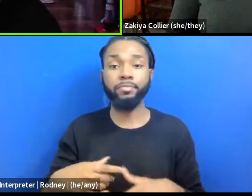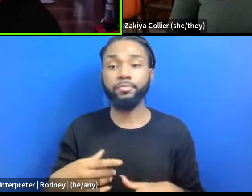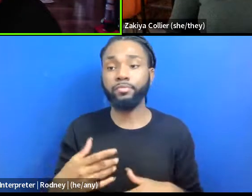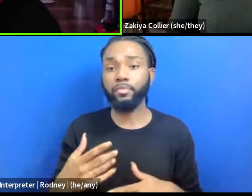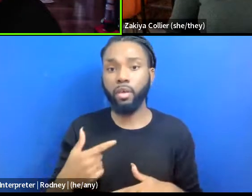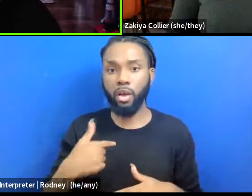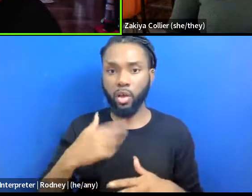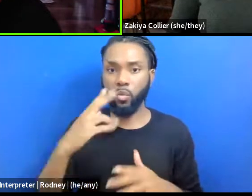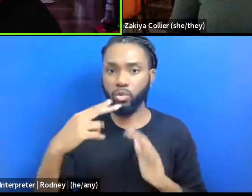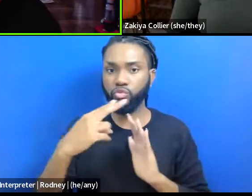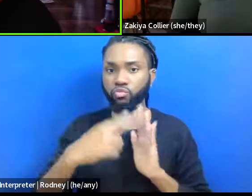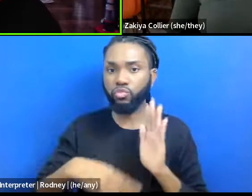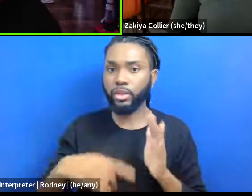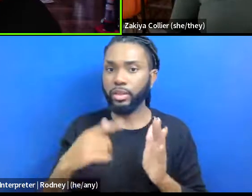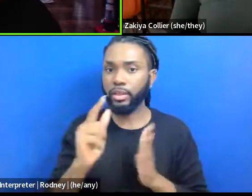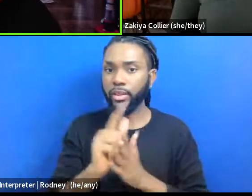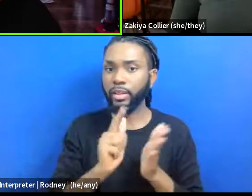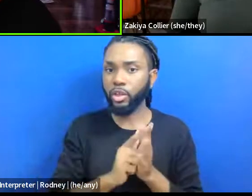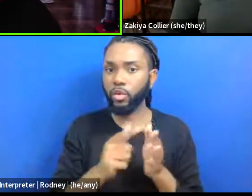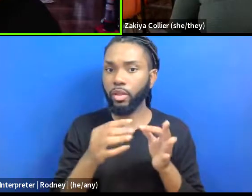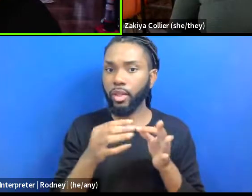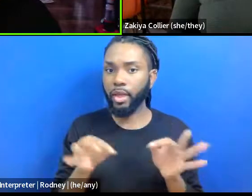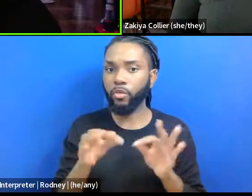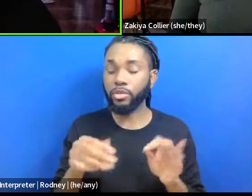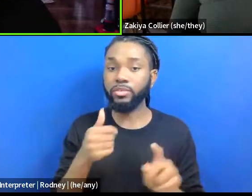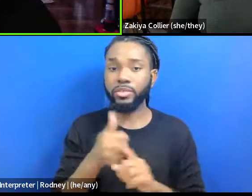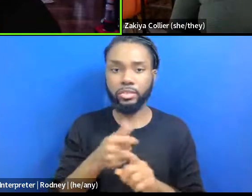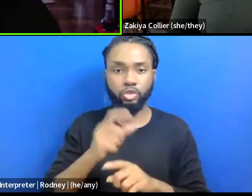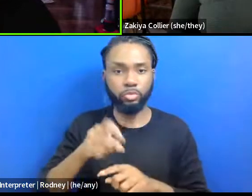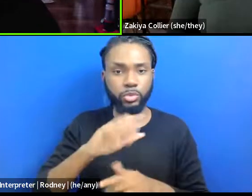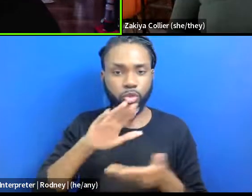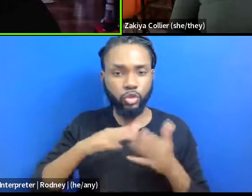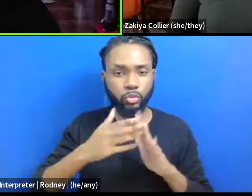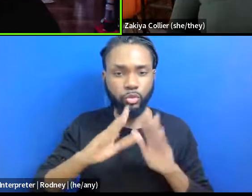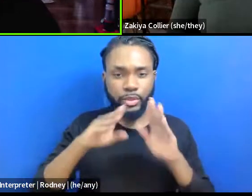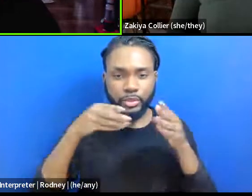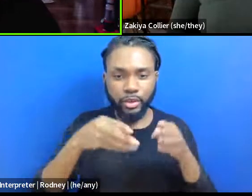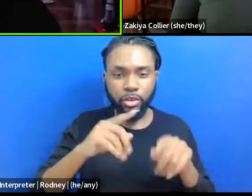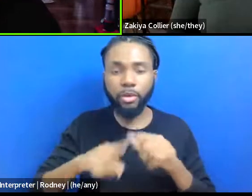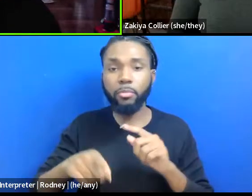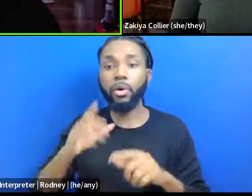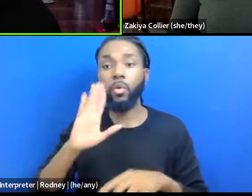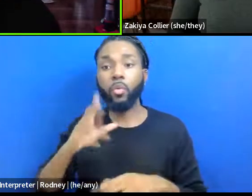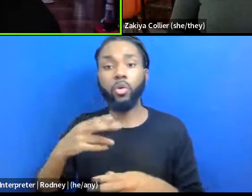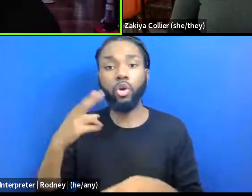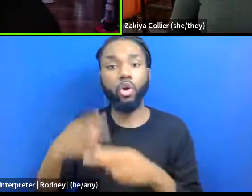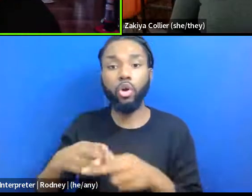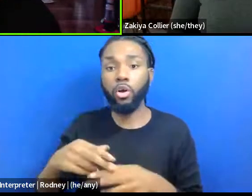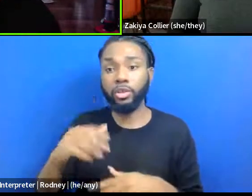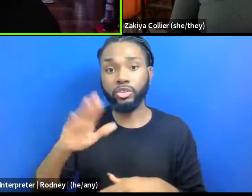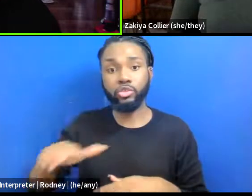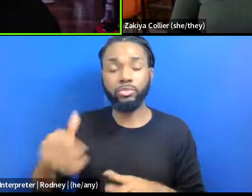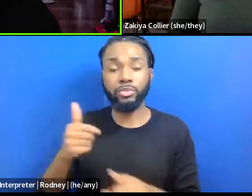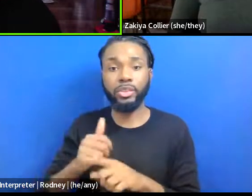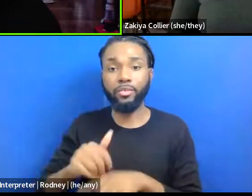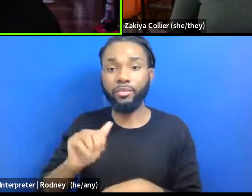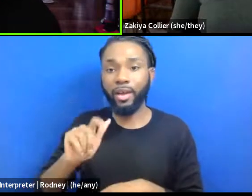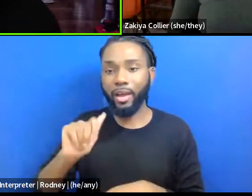language, um, that is supposed to be like community centered, but it'll call children like at risk marginalized and disadvantaged. And